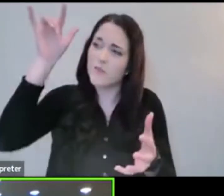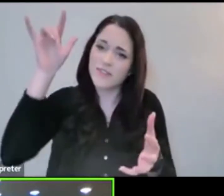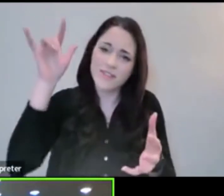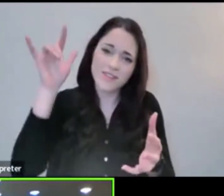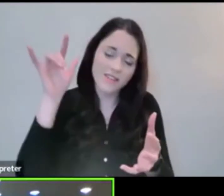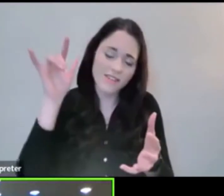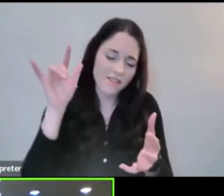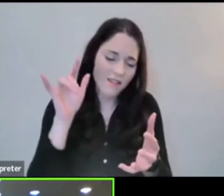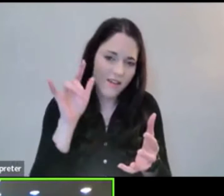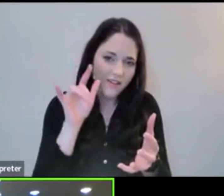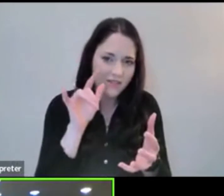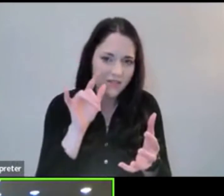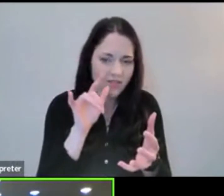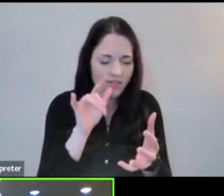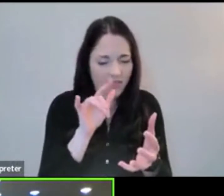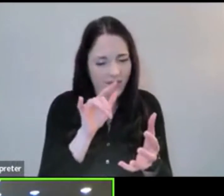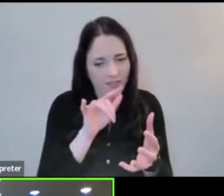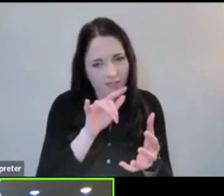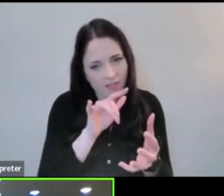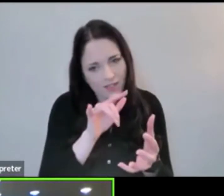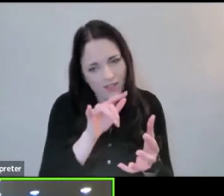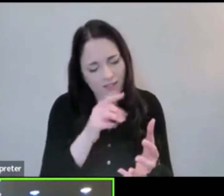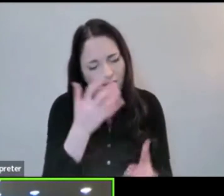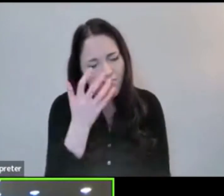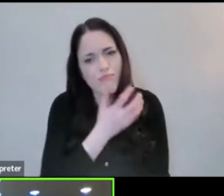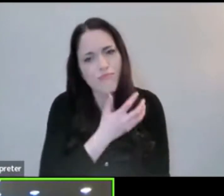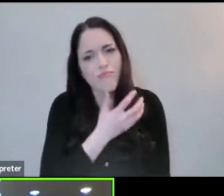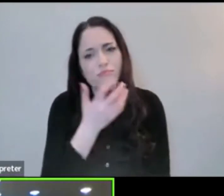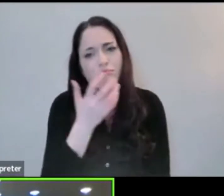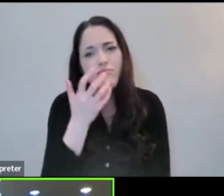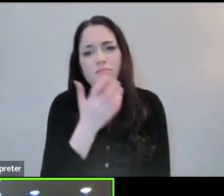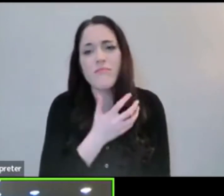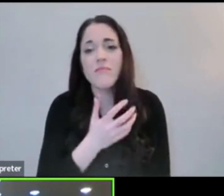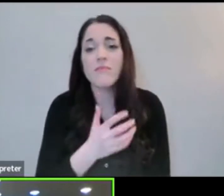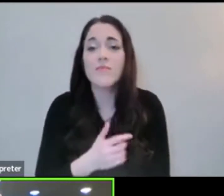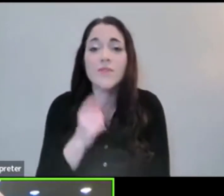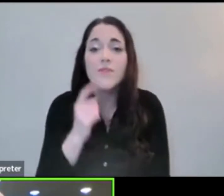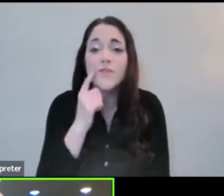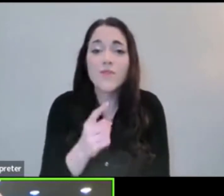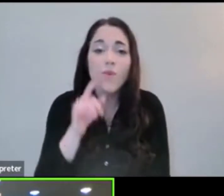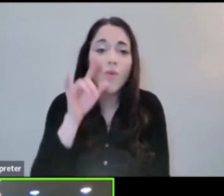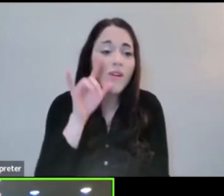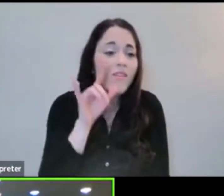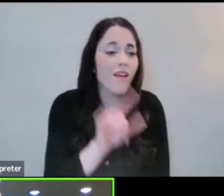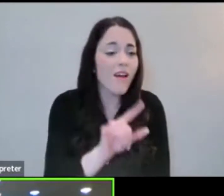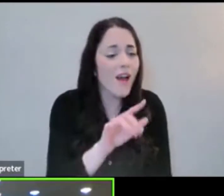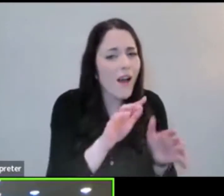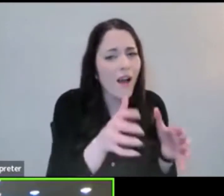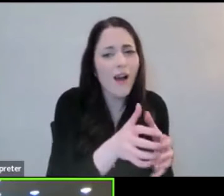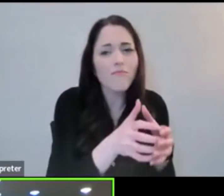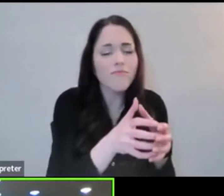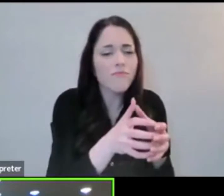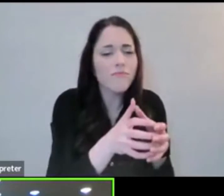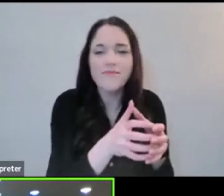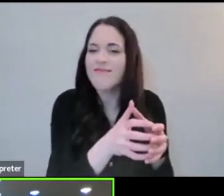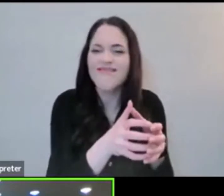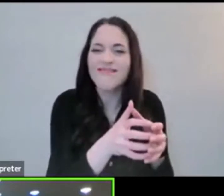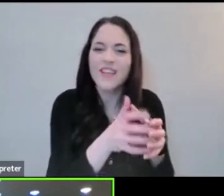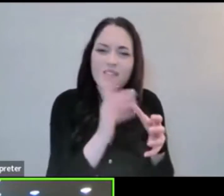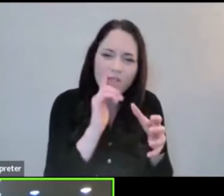sweet love. No, not just for some, but for everyone.